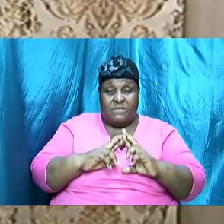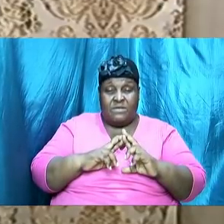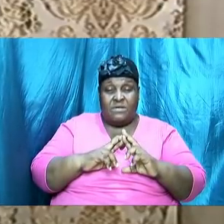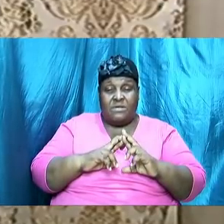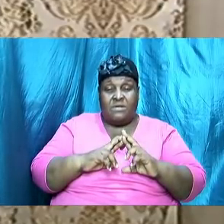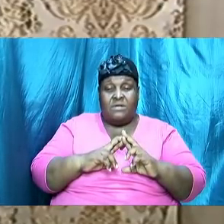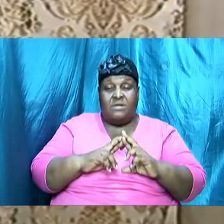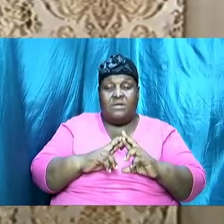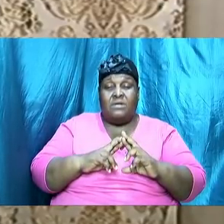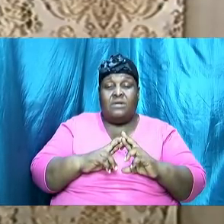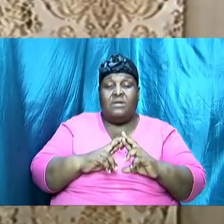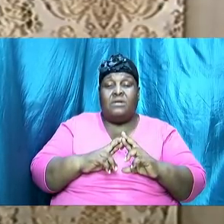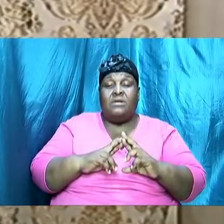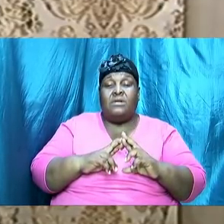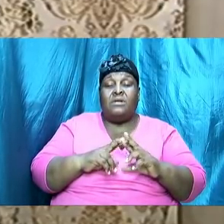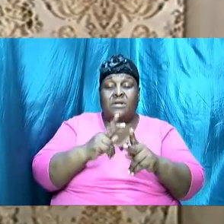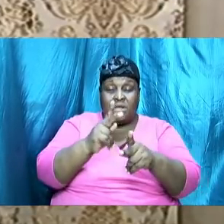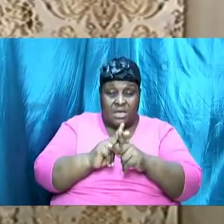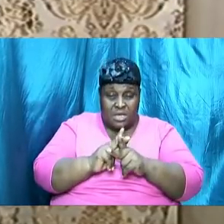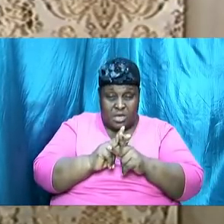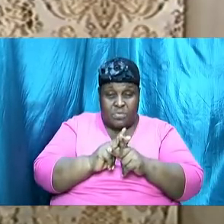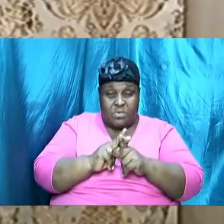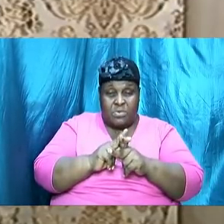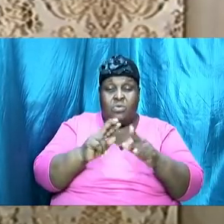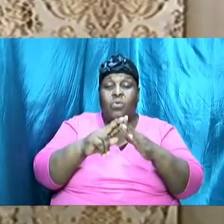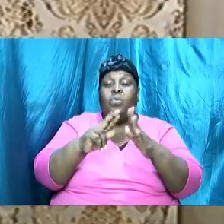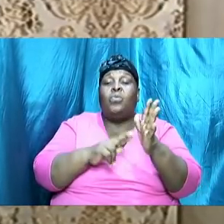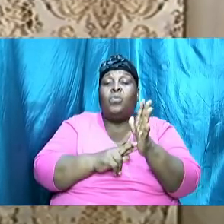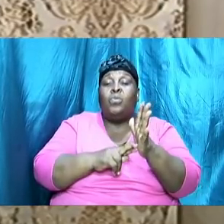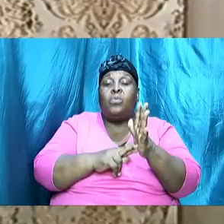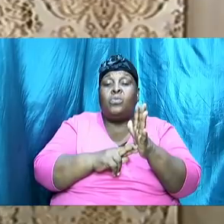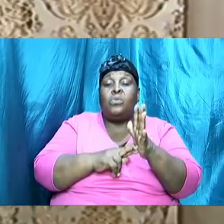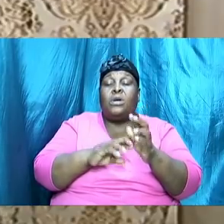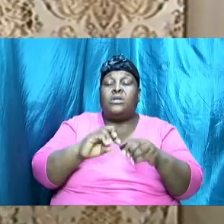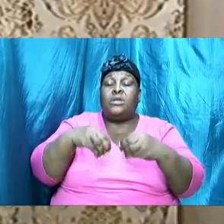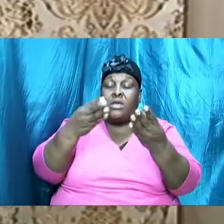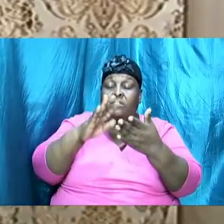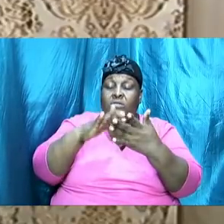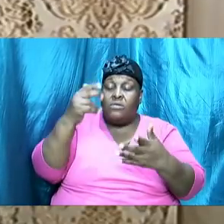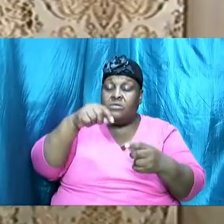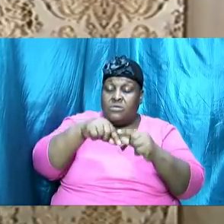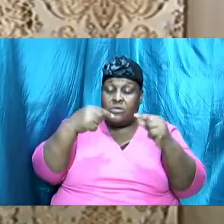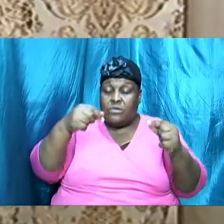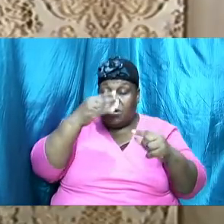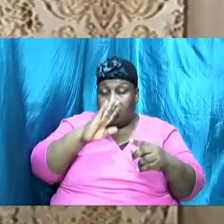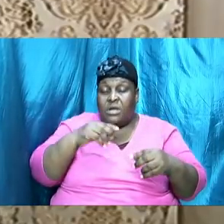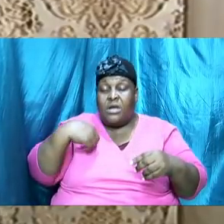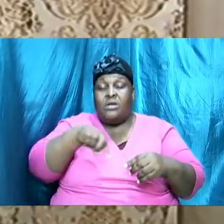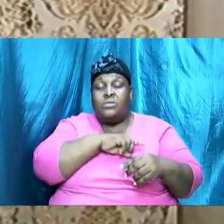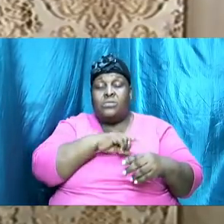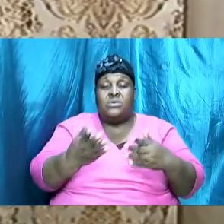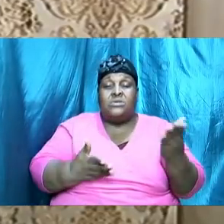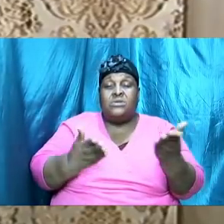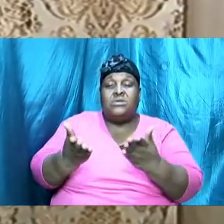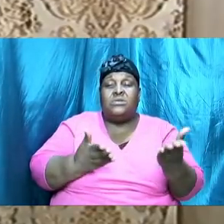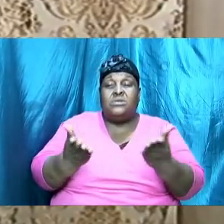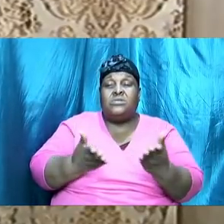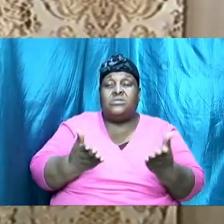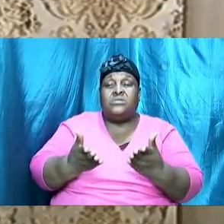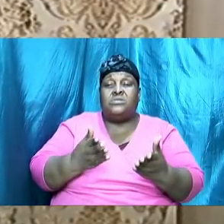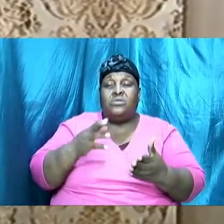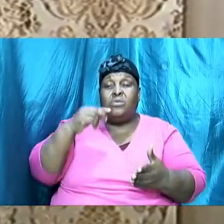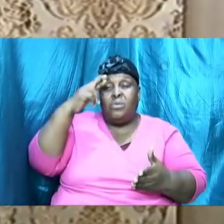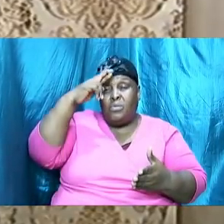that still give glory to the great God that we serve so just to let you know just to remind